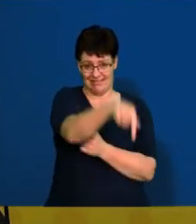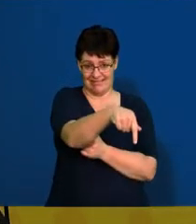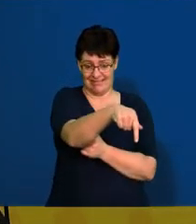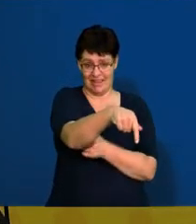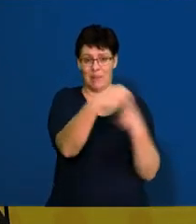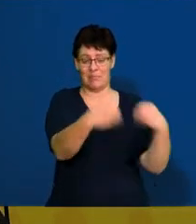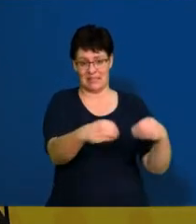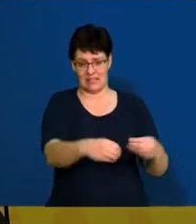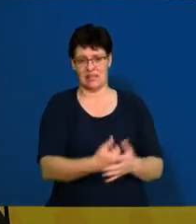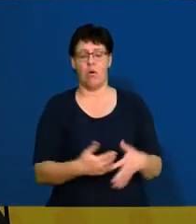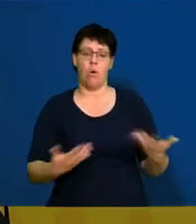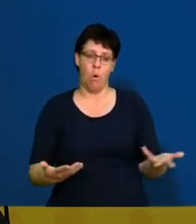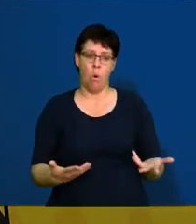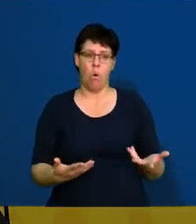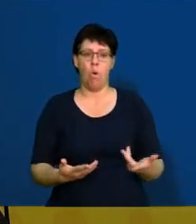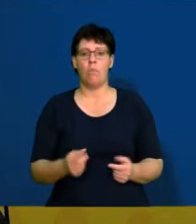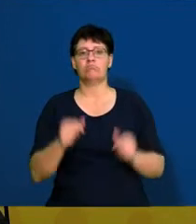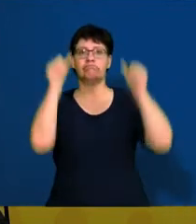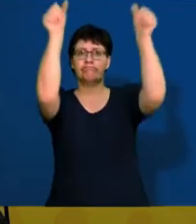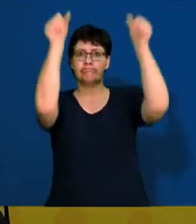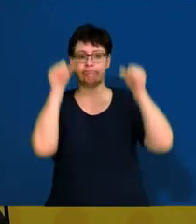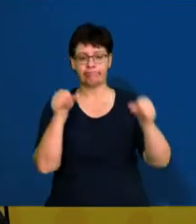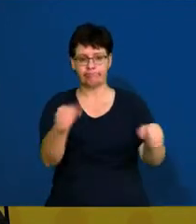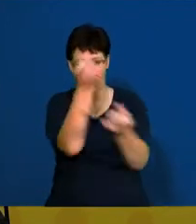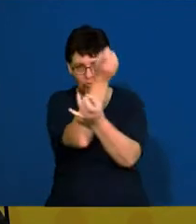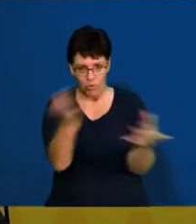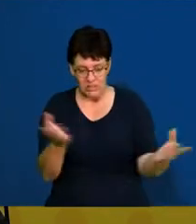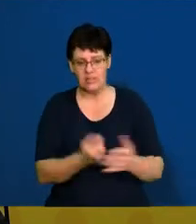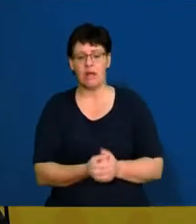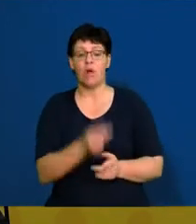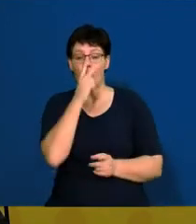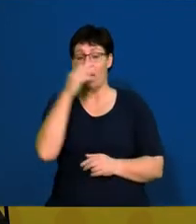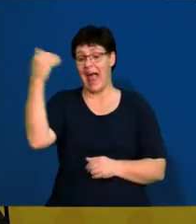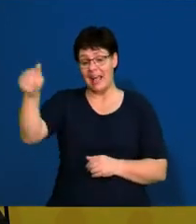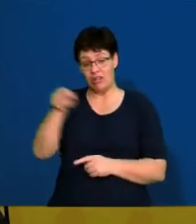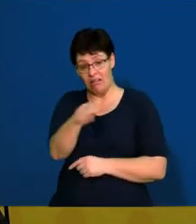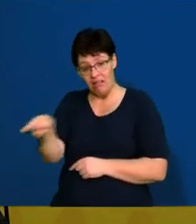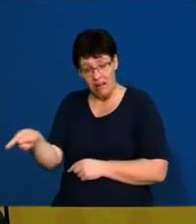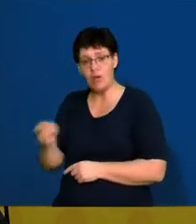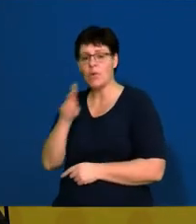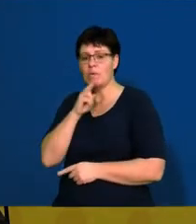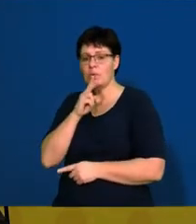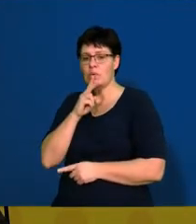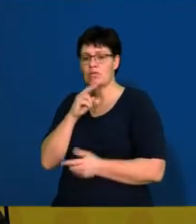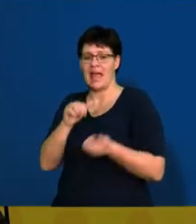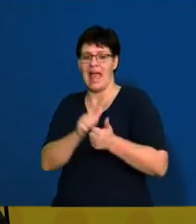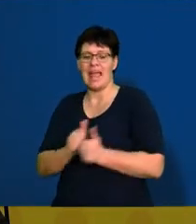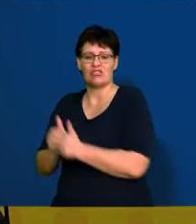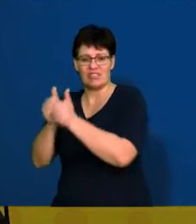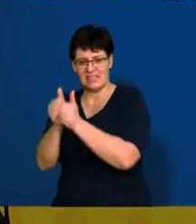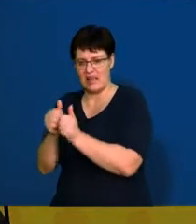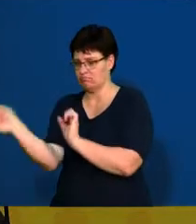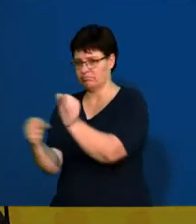position. It might be a workplace board. If you look at external recruitment, you might be using recruitment